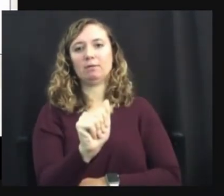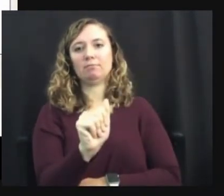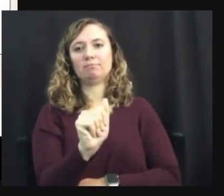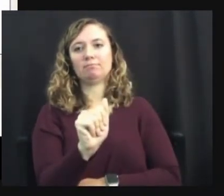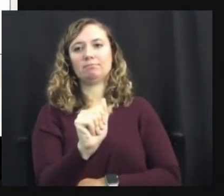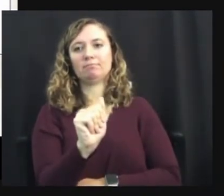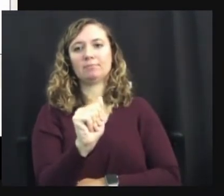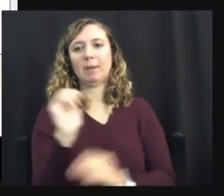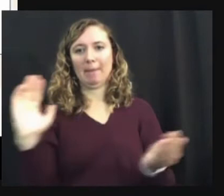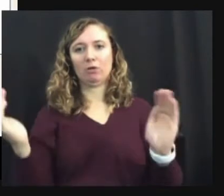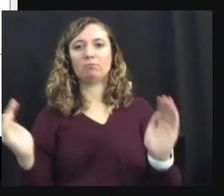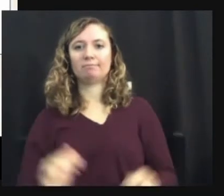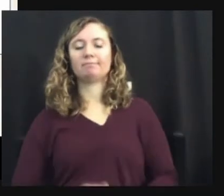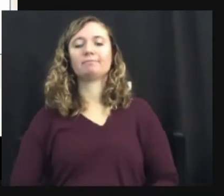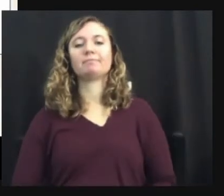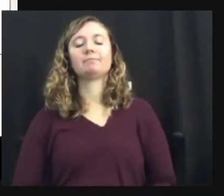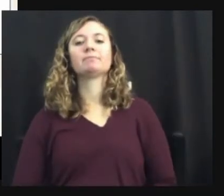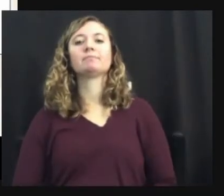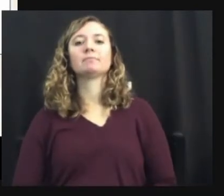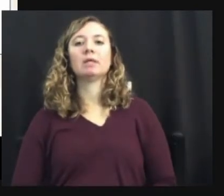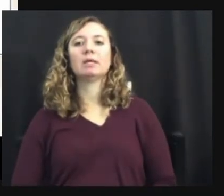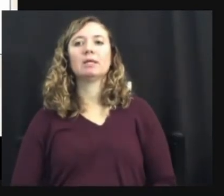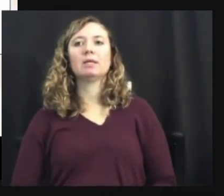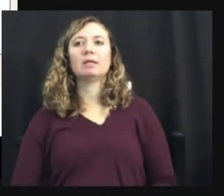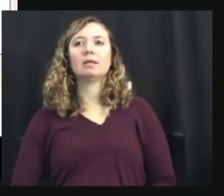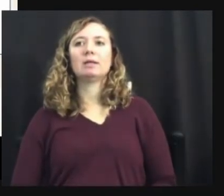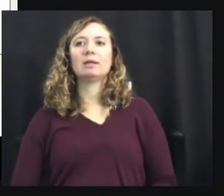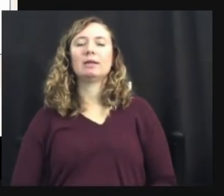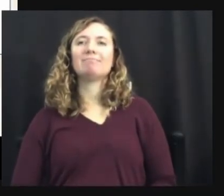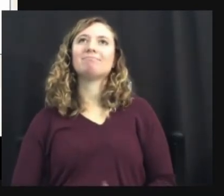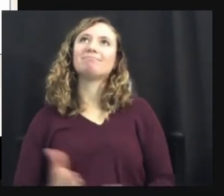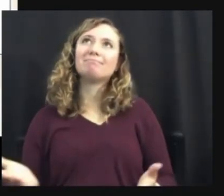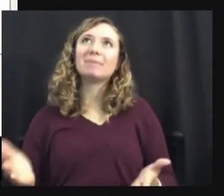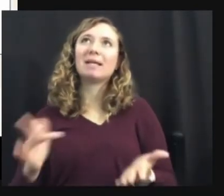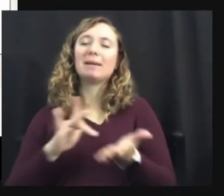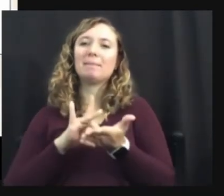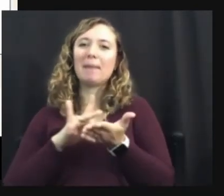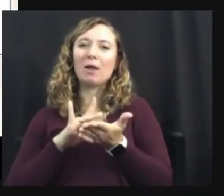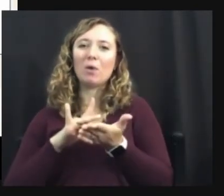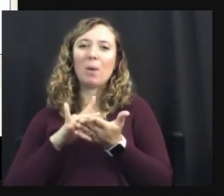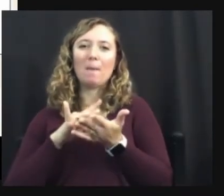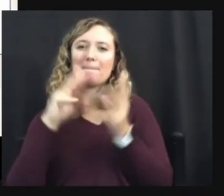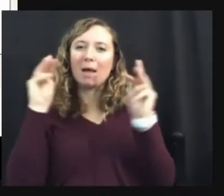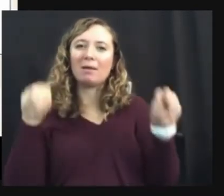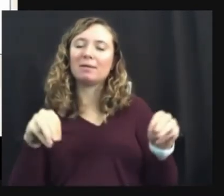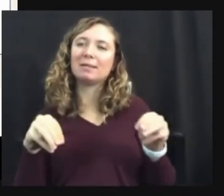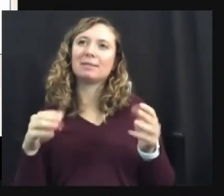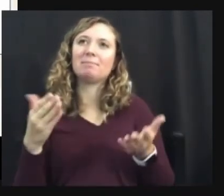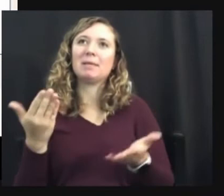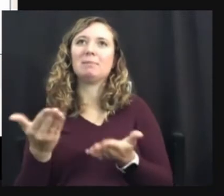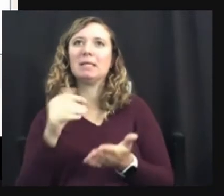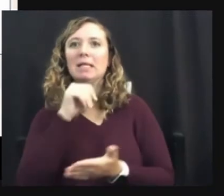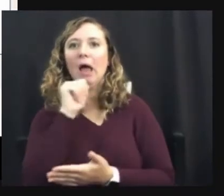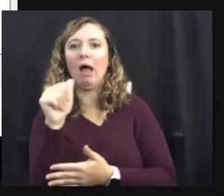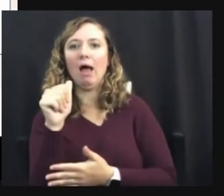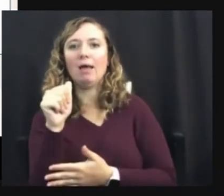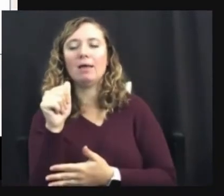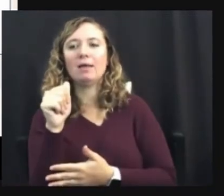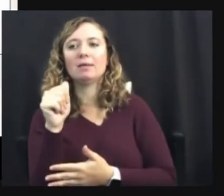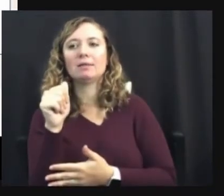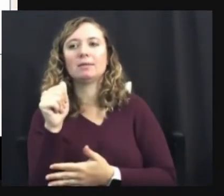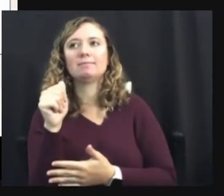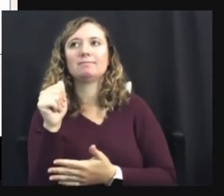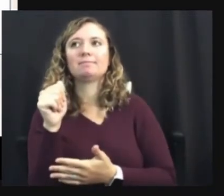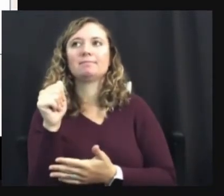So it's, it's a little bit less stigmatizing than the medical model, but it does, it does look at the functions